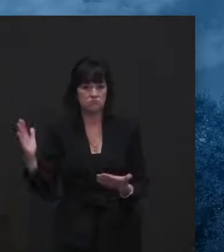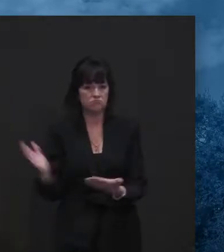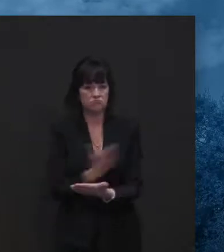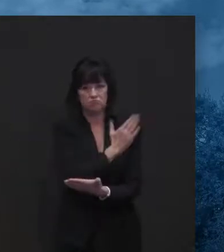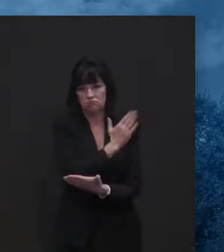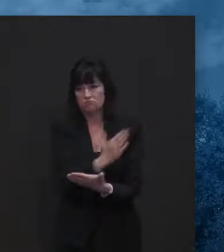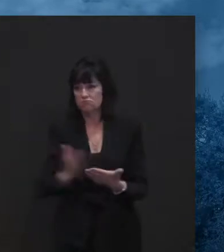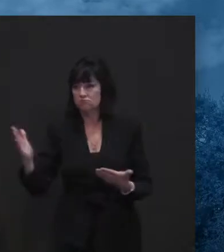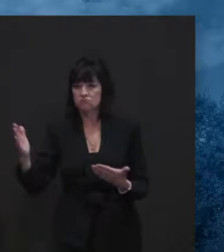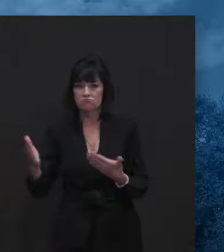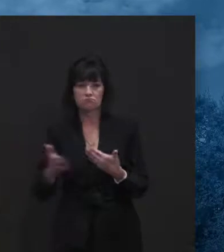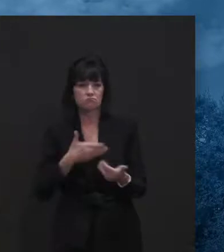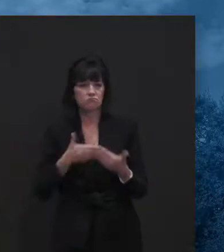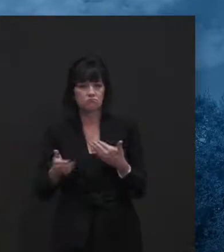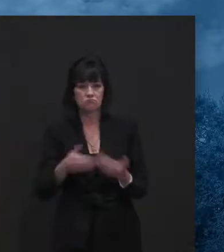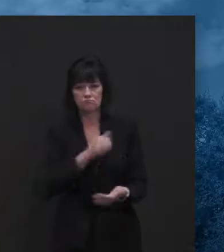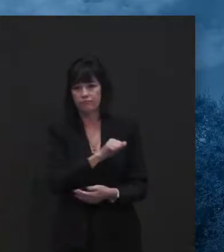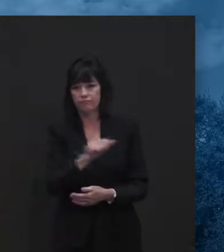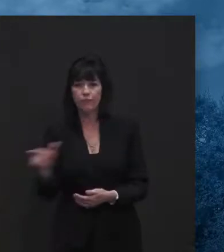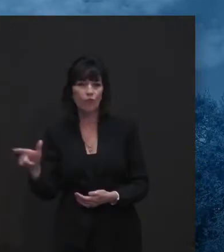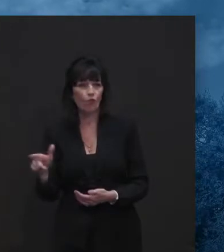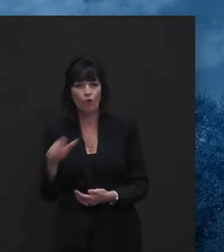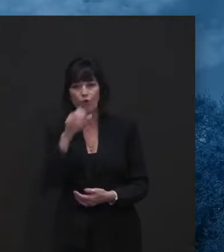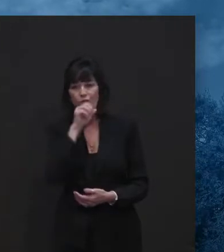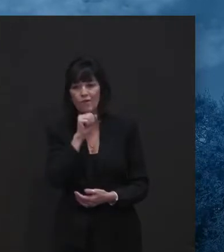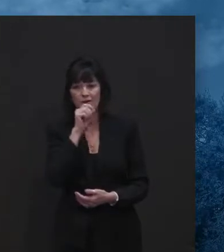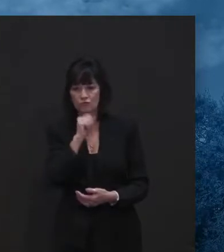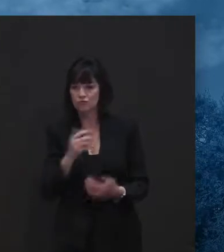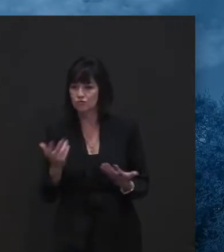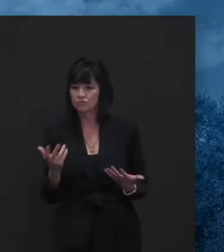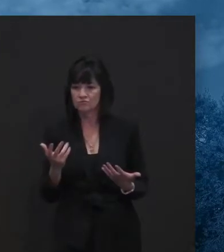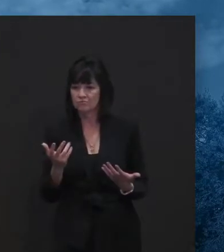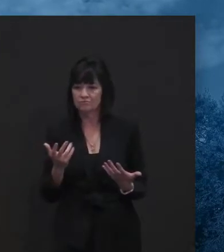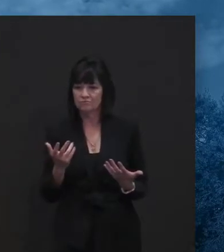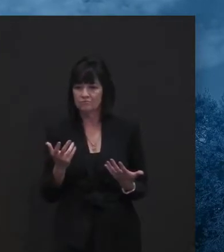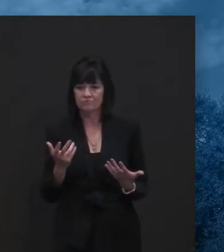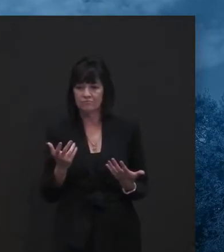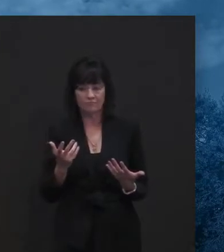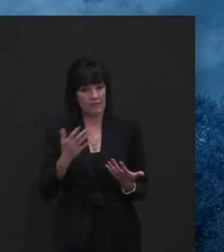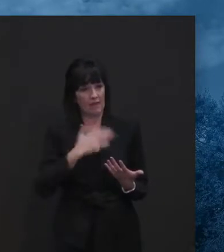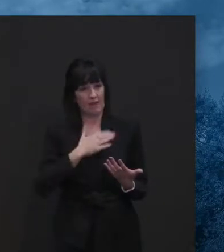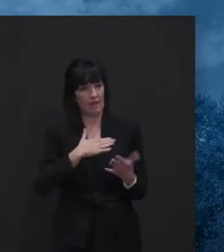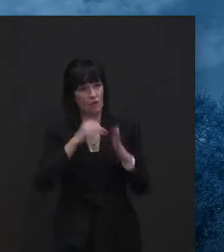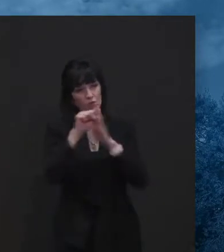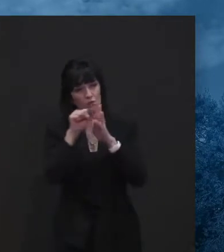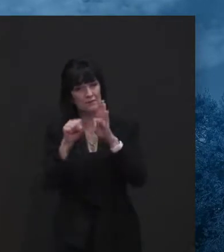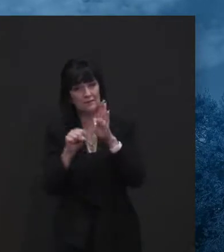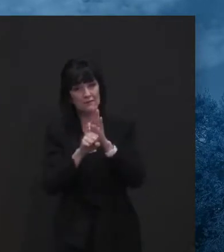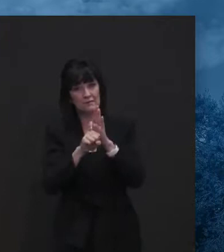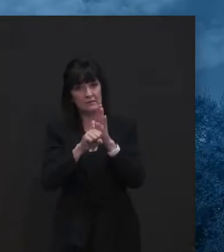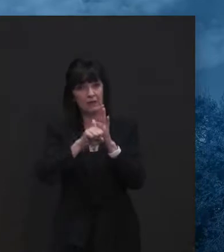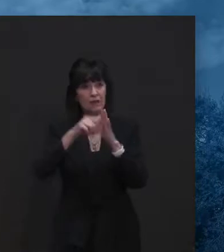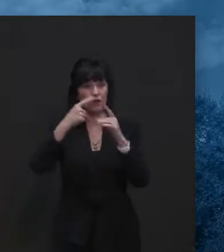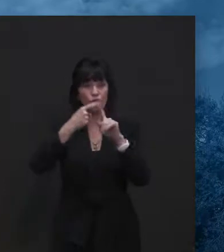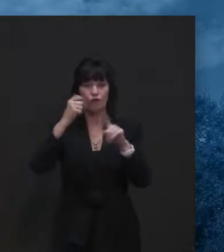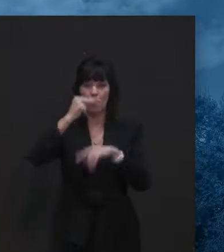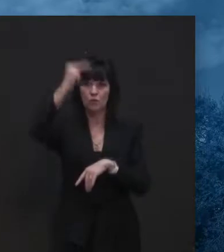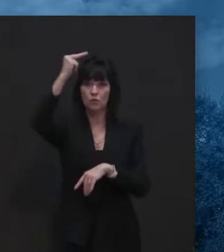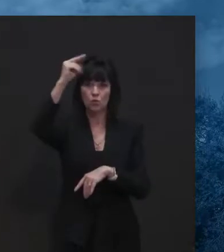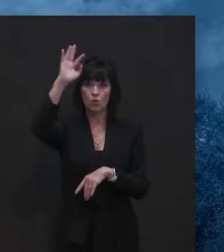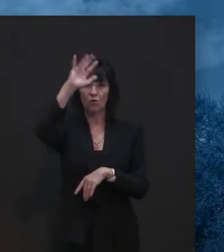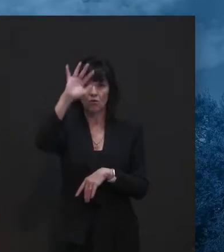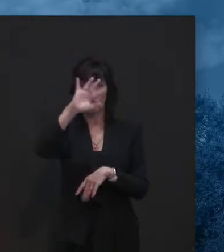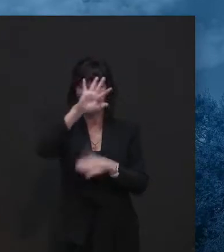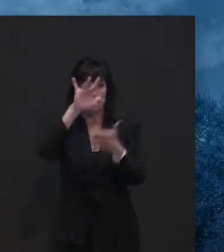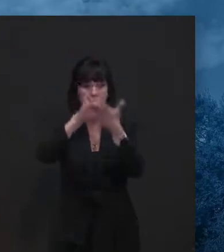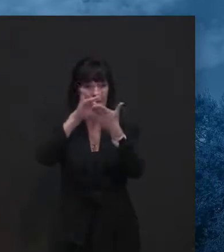Kent County. It's every kind of corner of the state, uh, frankly. And, uh, so the